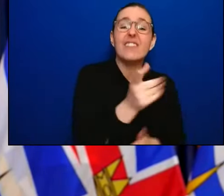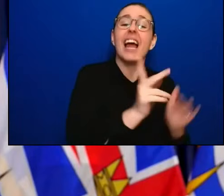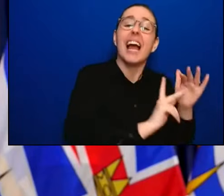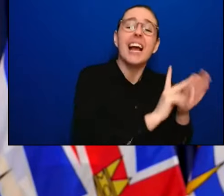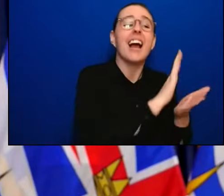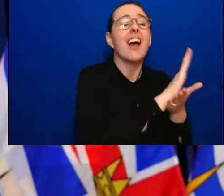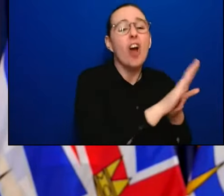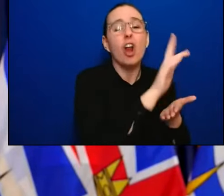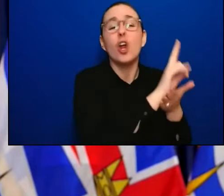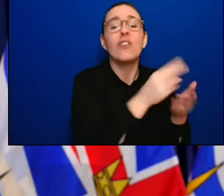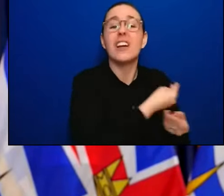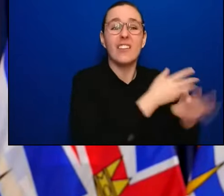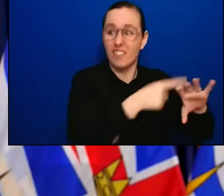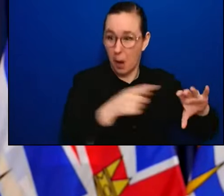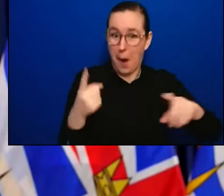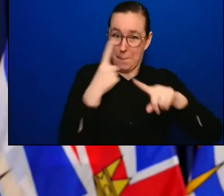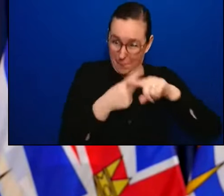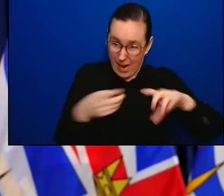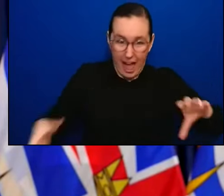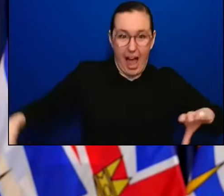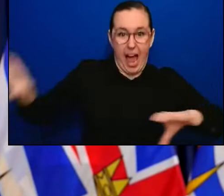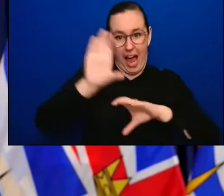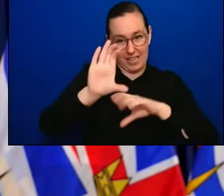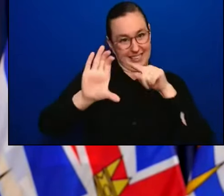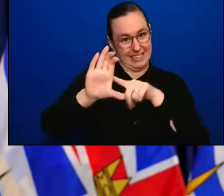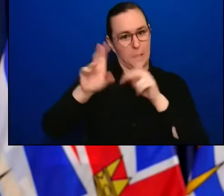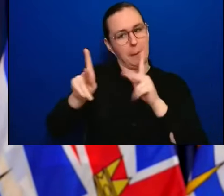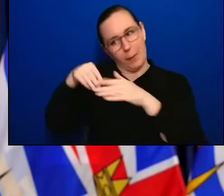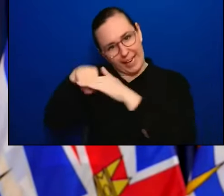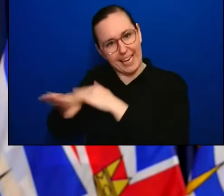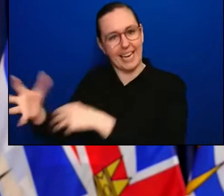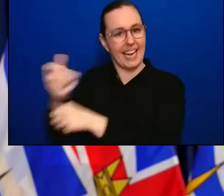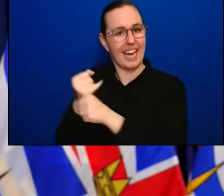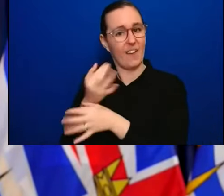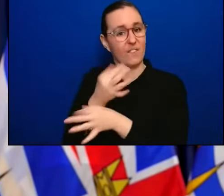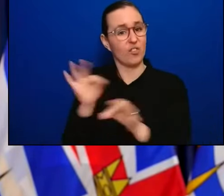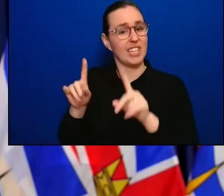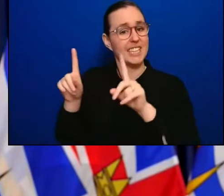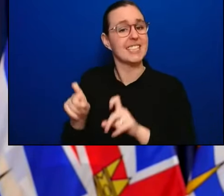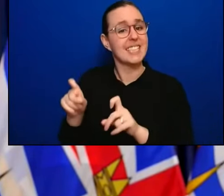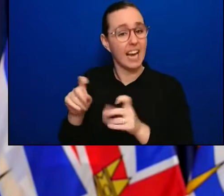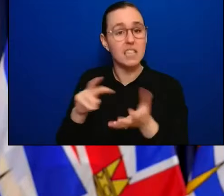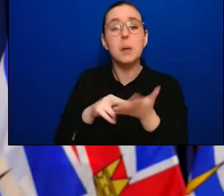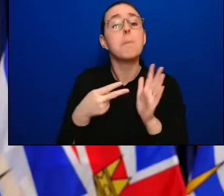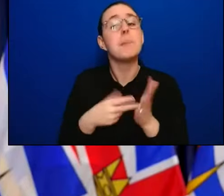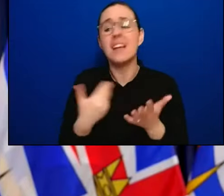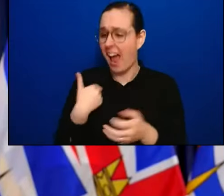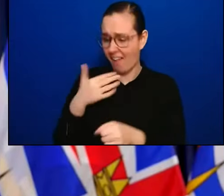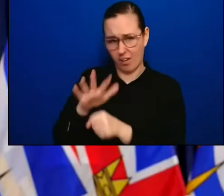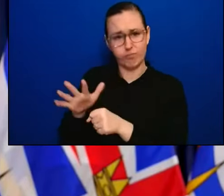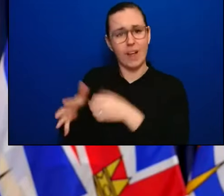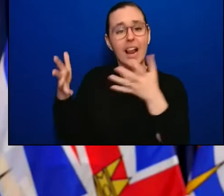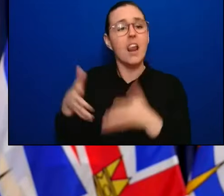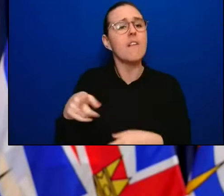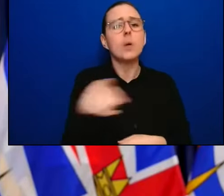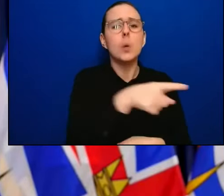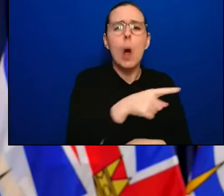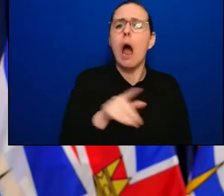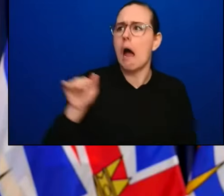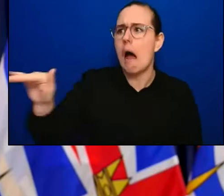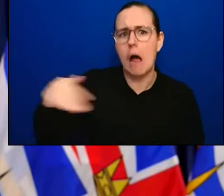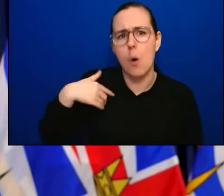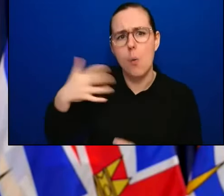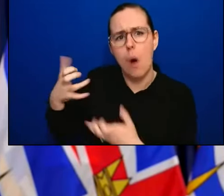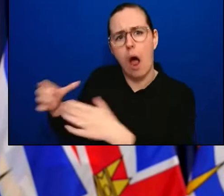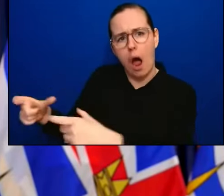Our inventories in the province remain sufficient to handle expected demand over the next month. Starting off to April 8th therefore